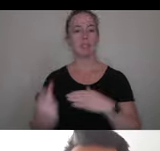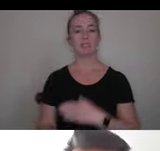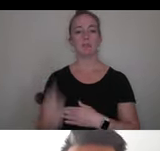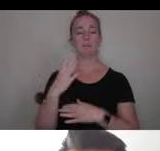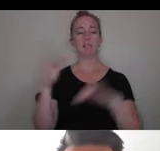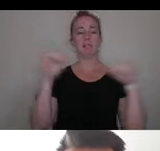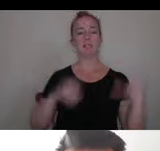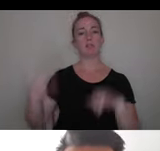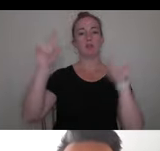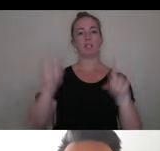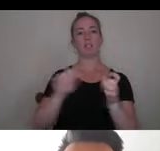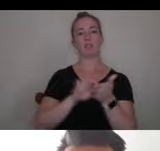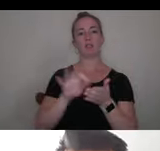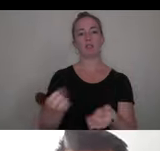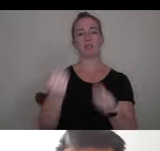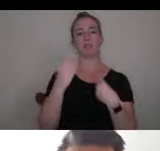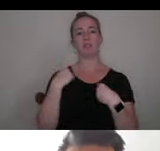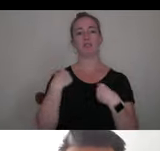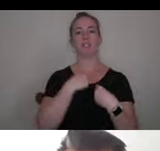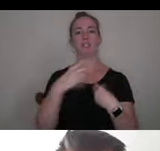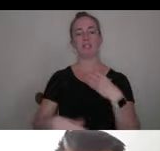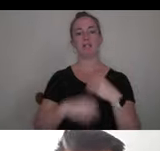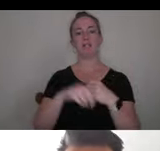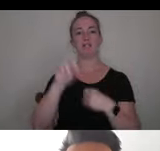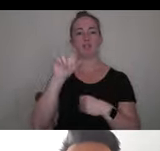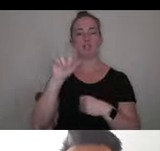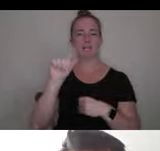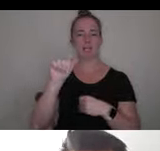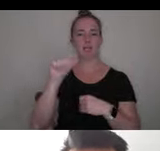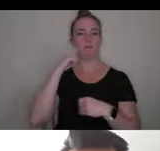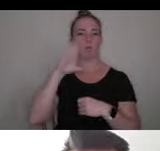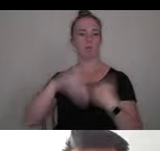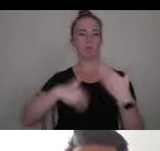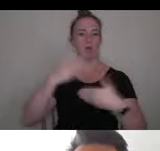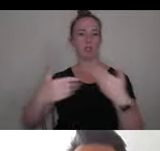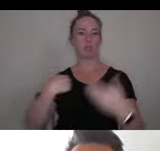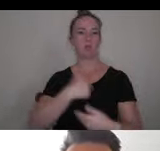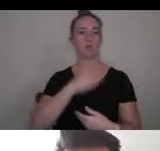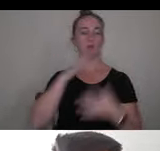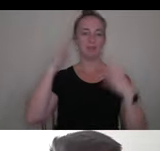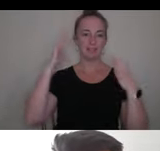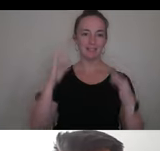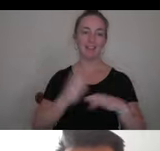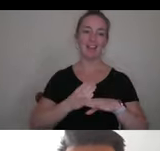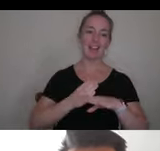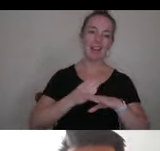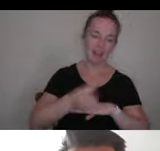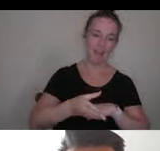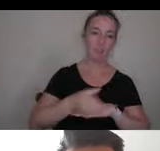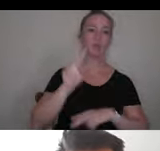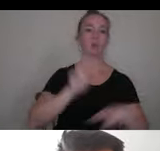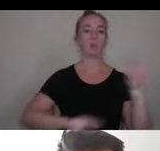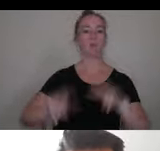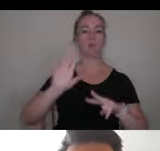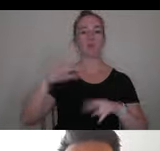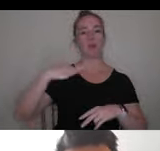does just give us an additional data point in the process. And we are going to decide after reviewing your